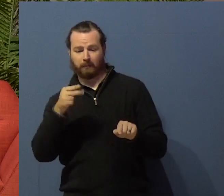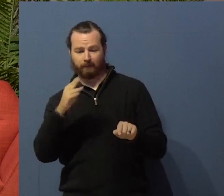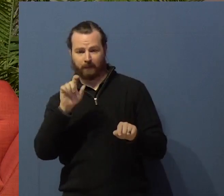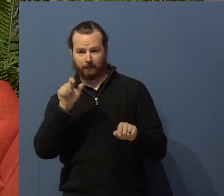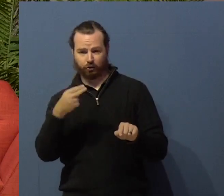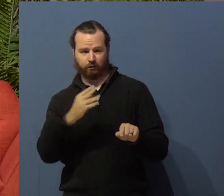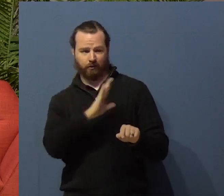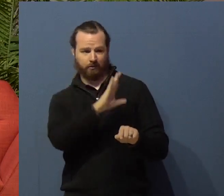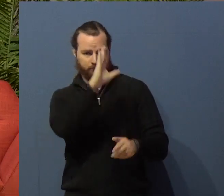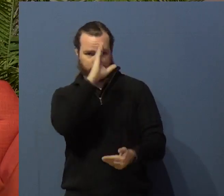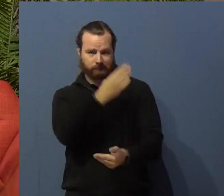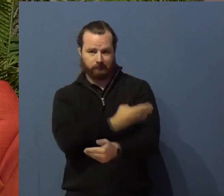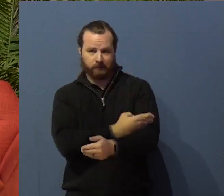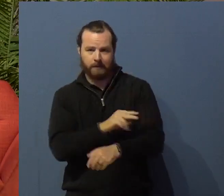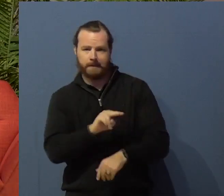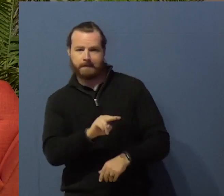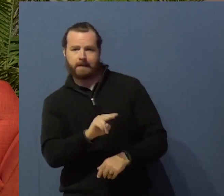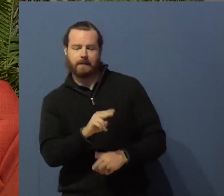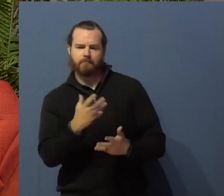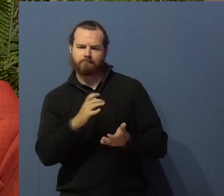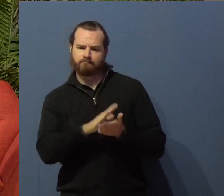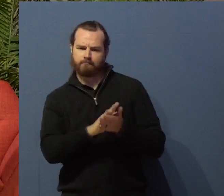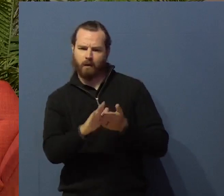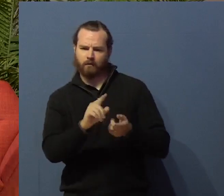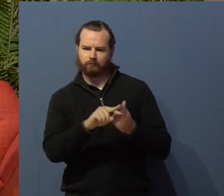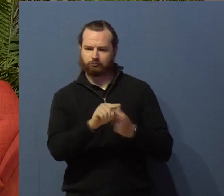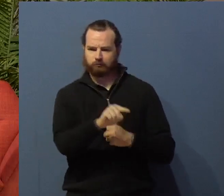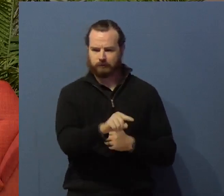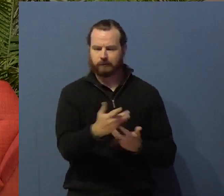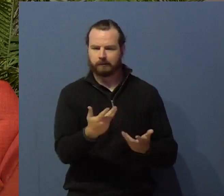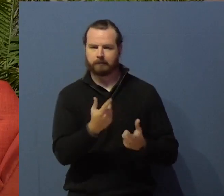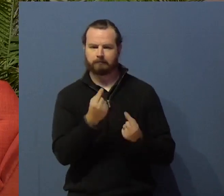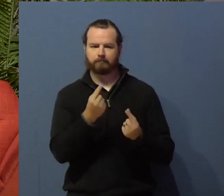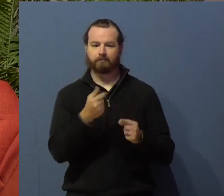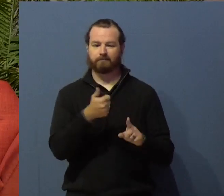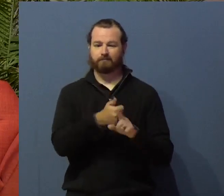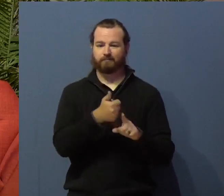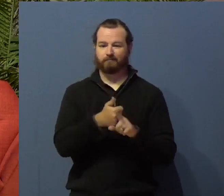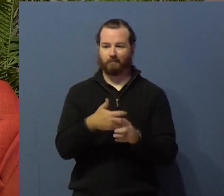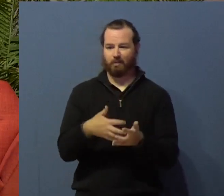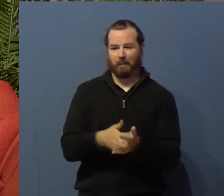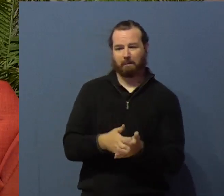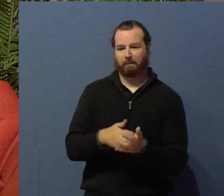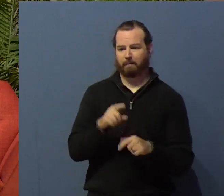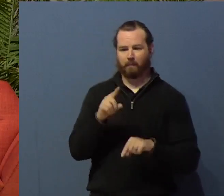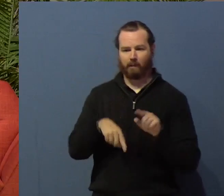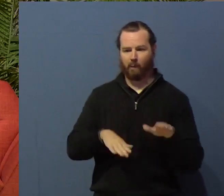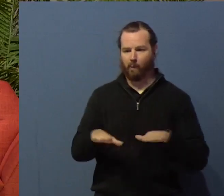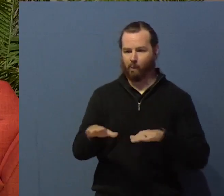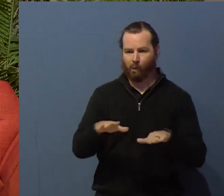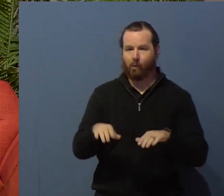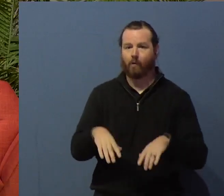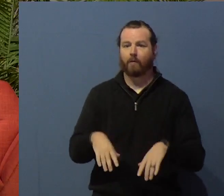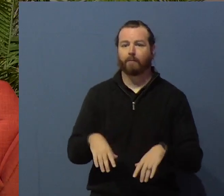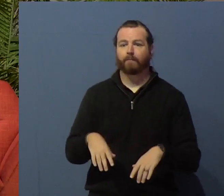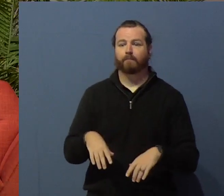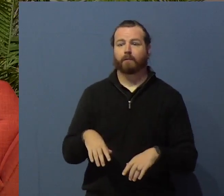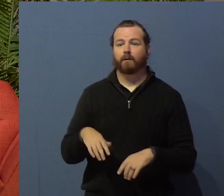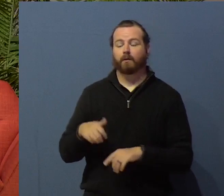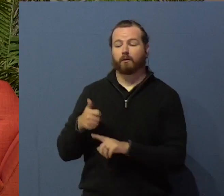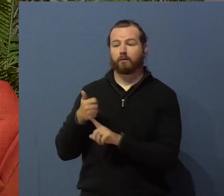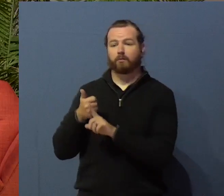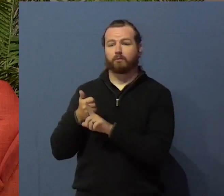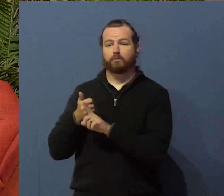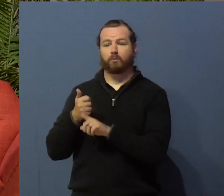He goes to Ziba, who's the chief slave to King Saul. And he says, Ziba is